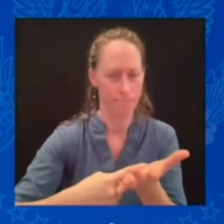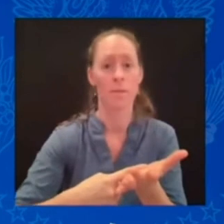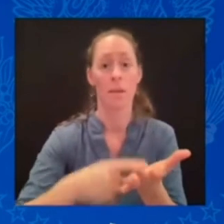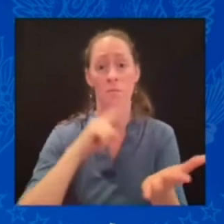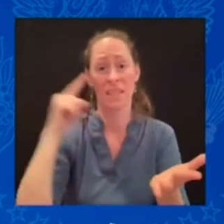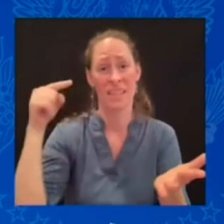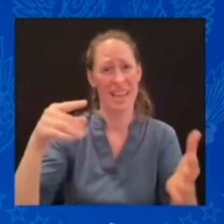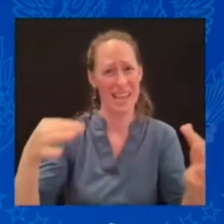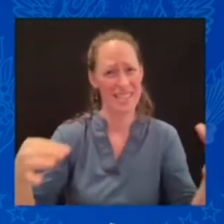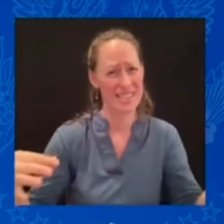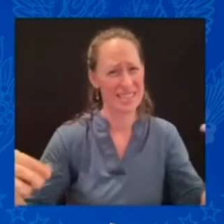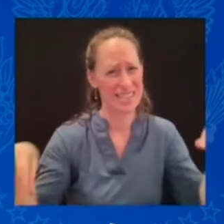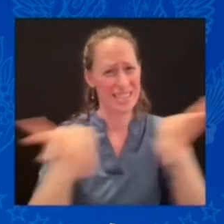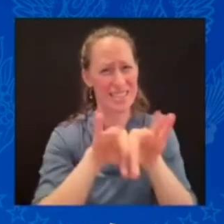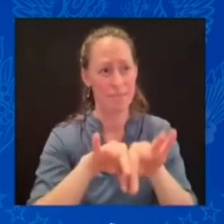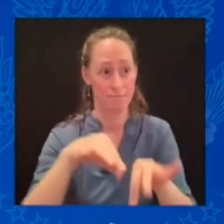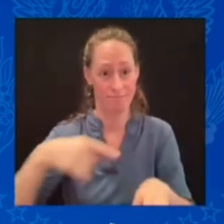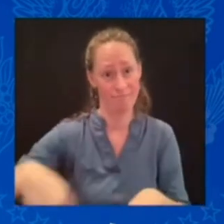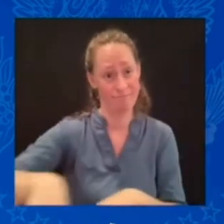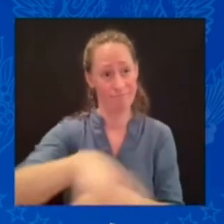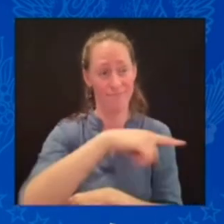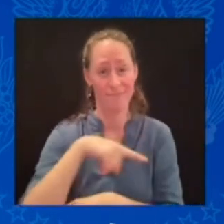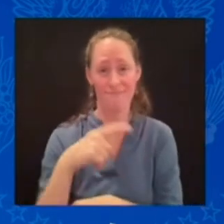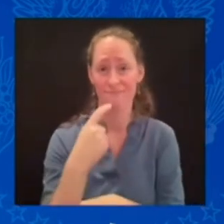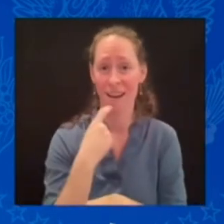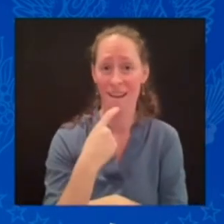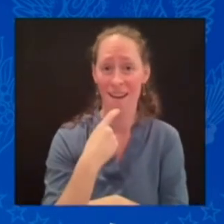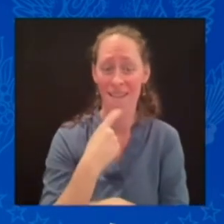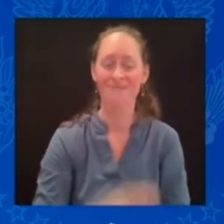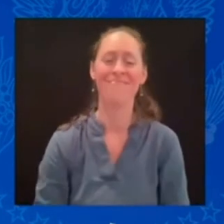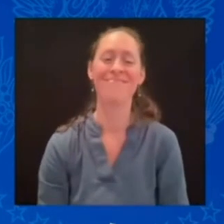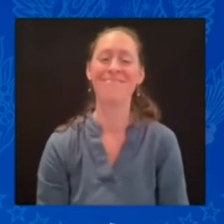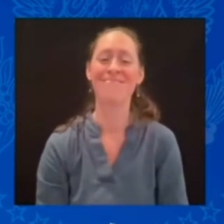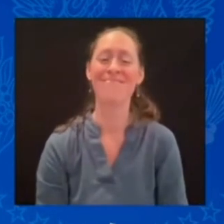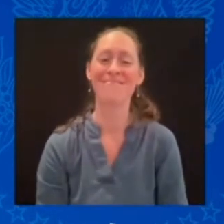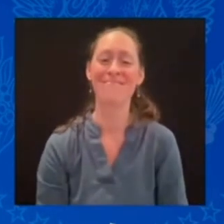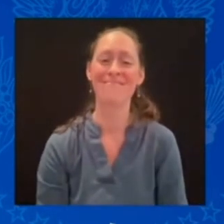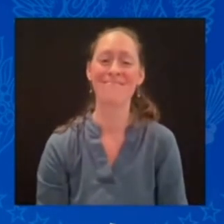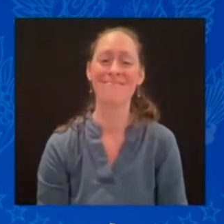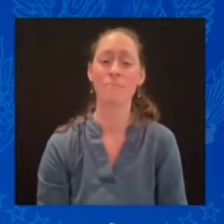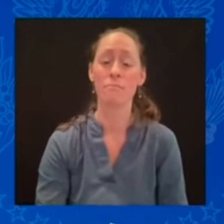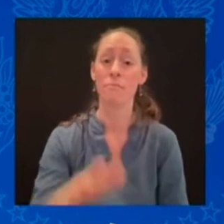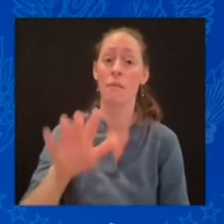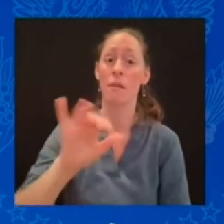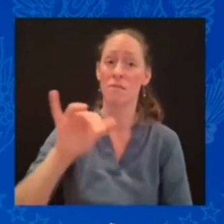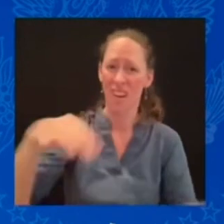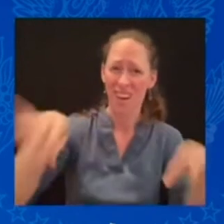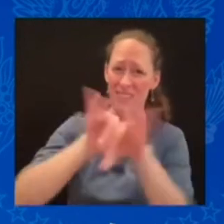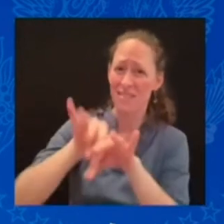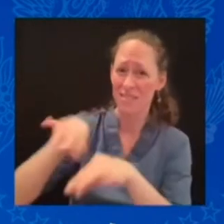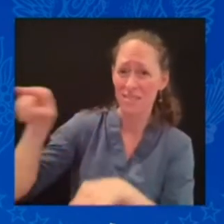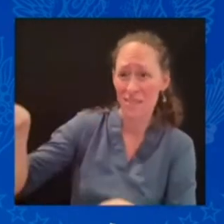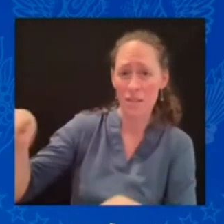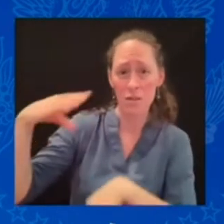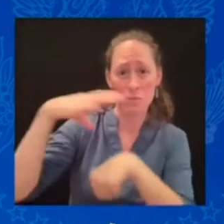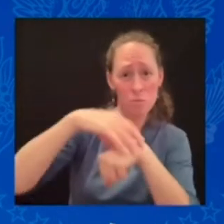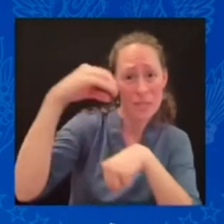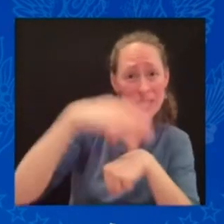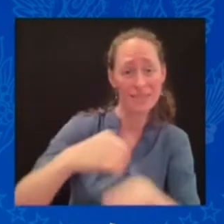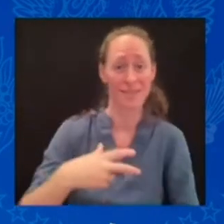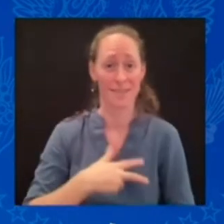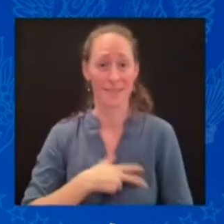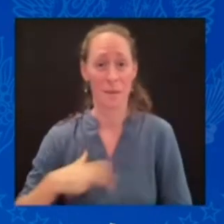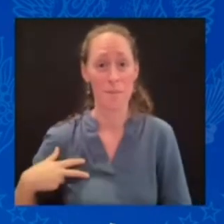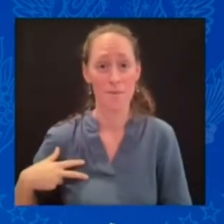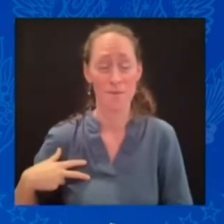In the same time also Sweden and Denmark are having similar discussions and at the end it